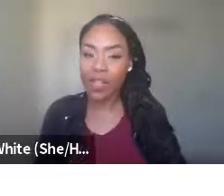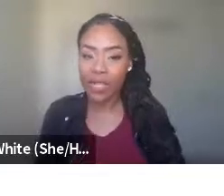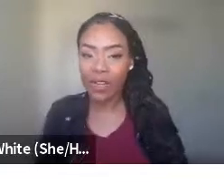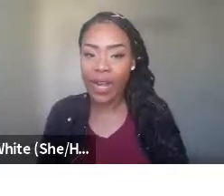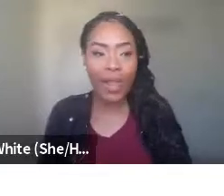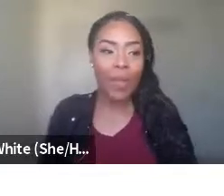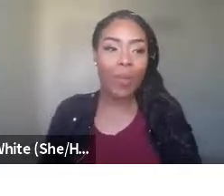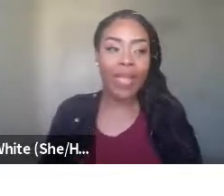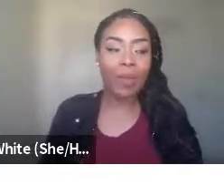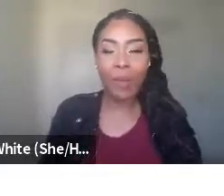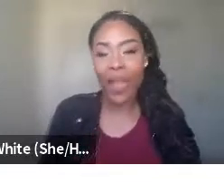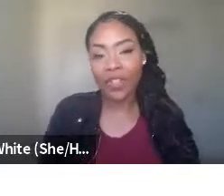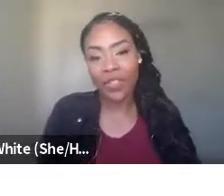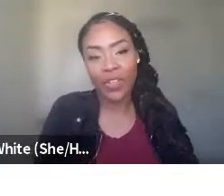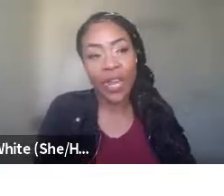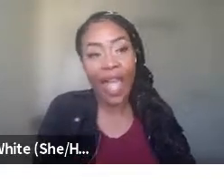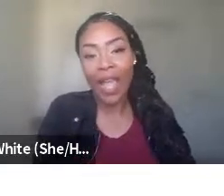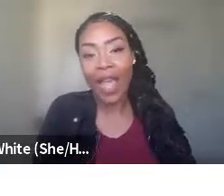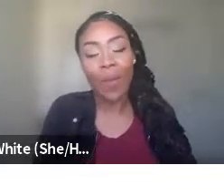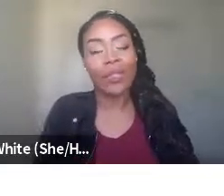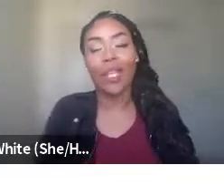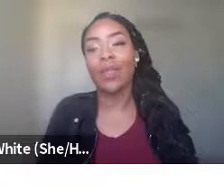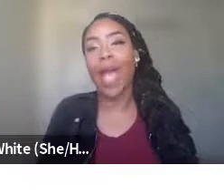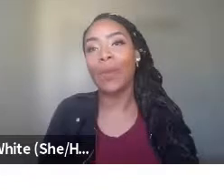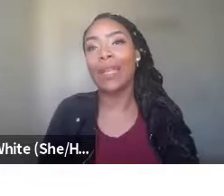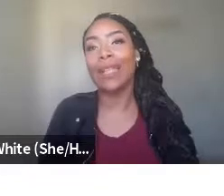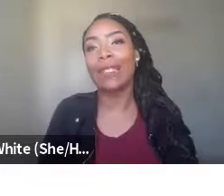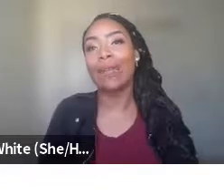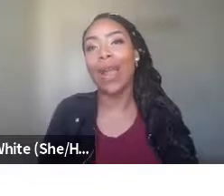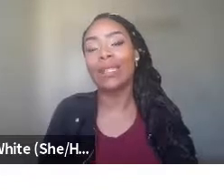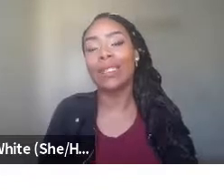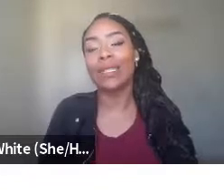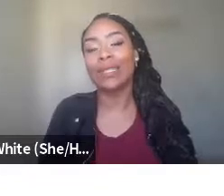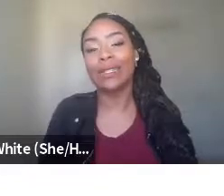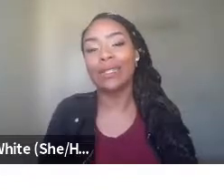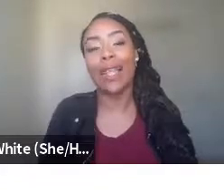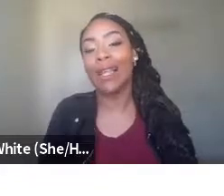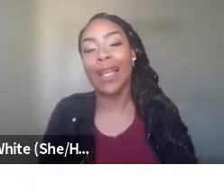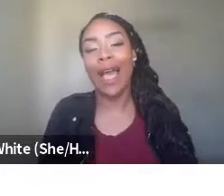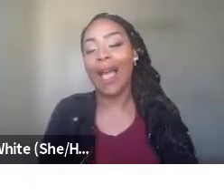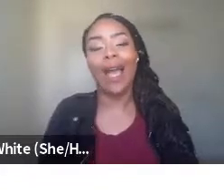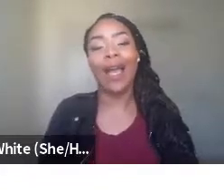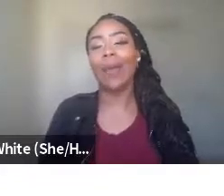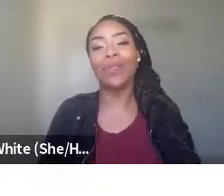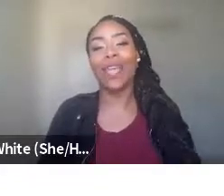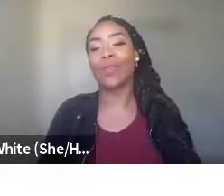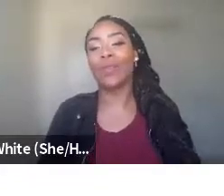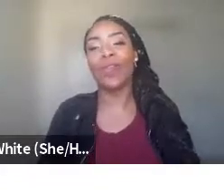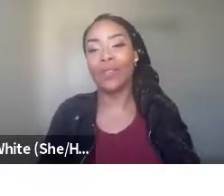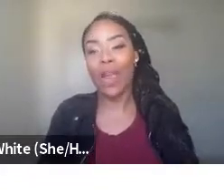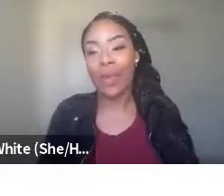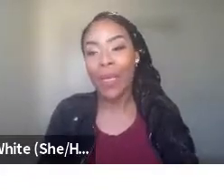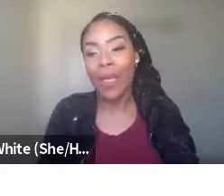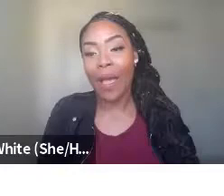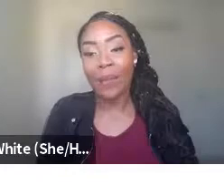I have a doctorate degree, but in my bachelor's degree, I got, I was like, so happy to get that C minus in statistics. Like I, I was like